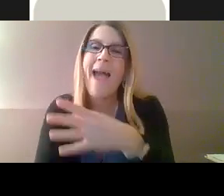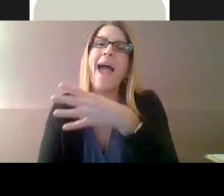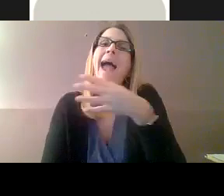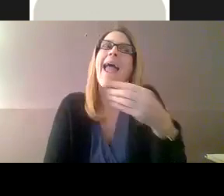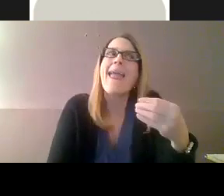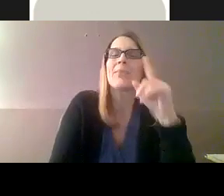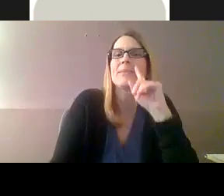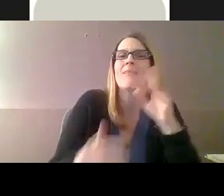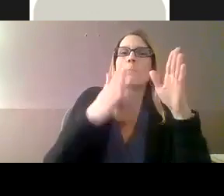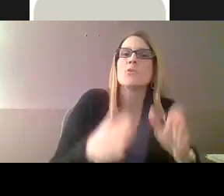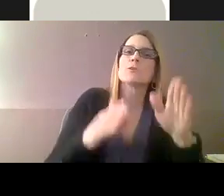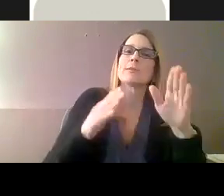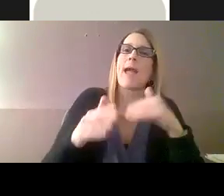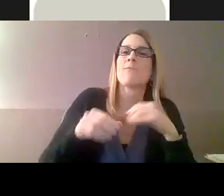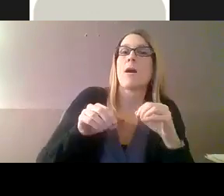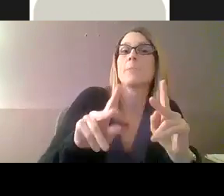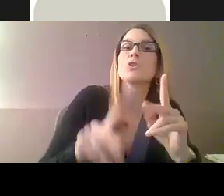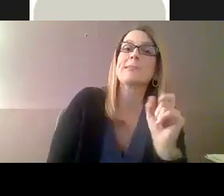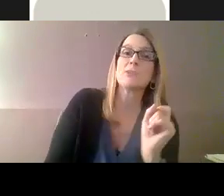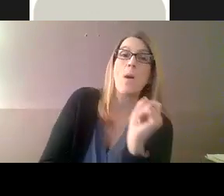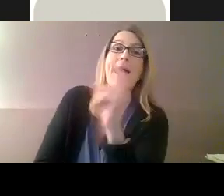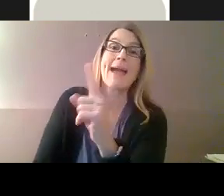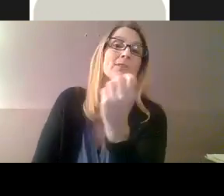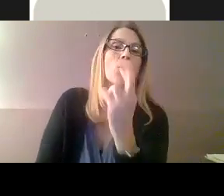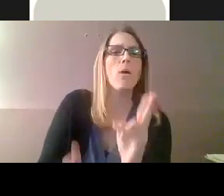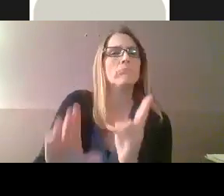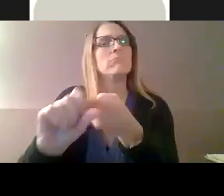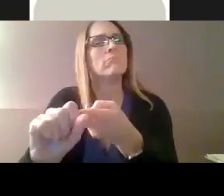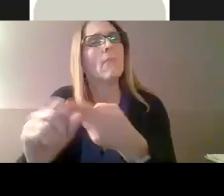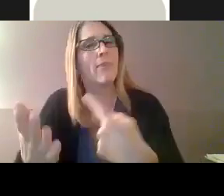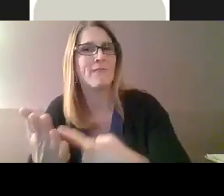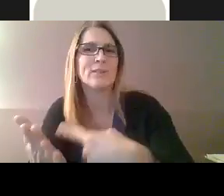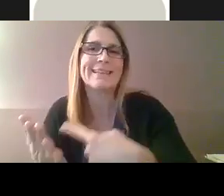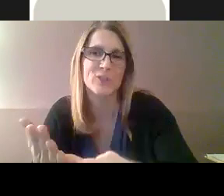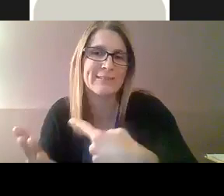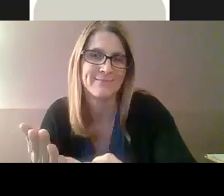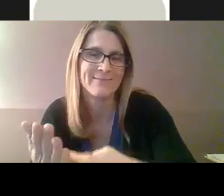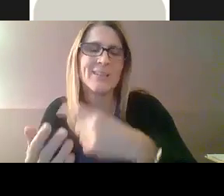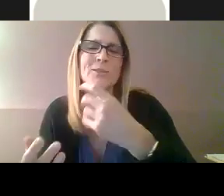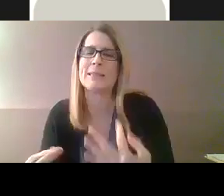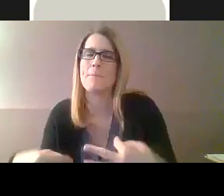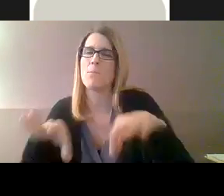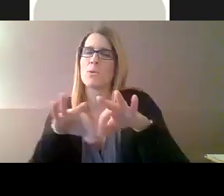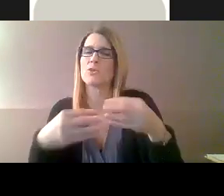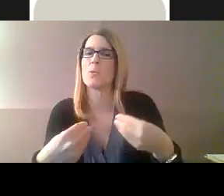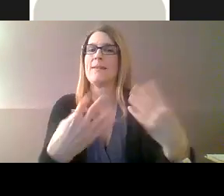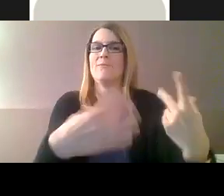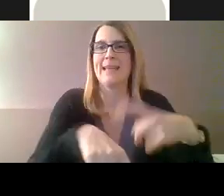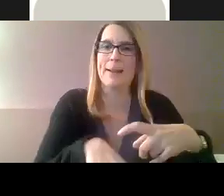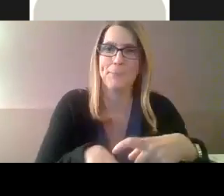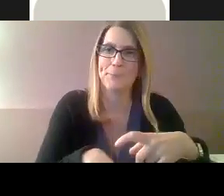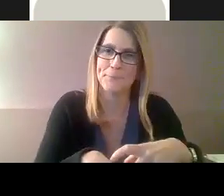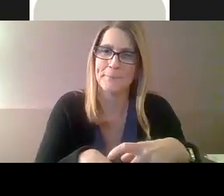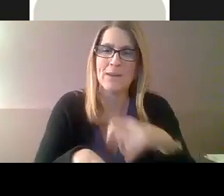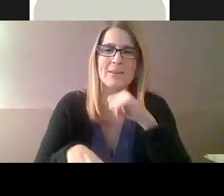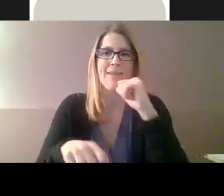individual and then put that into an English language. So sometimes there might be a little bit of lag in the conversation. So